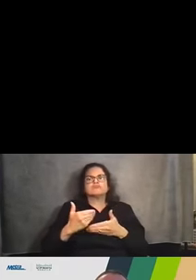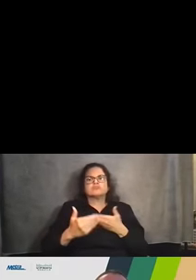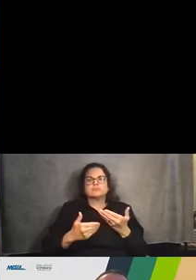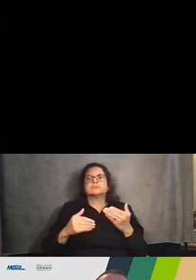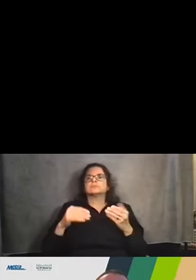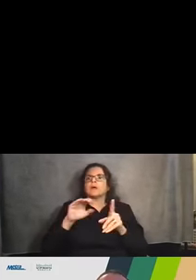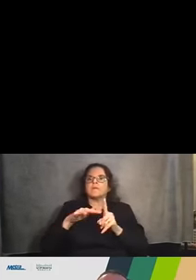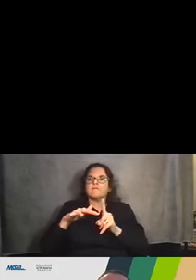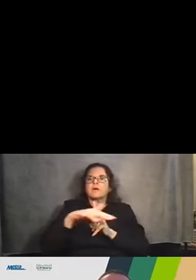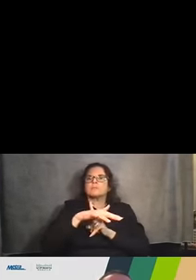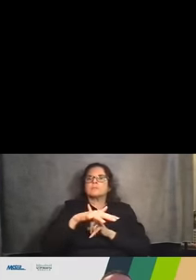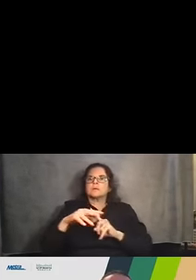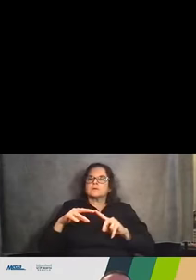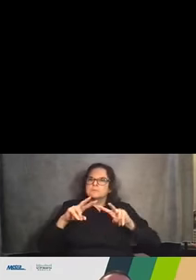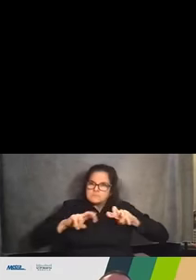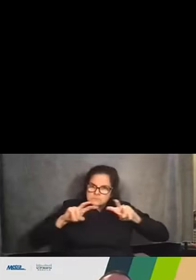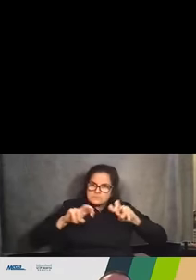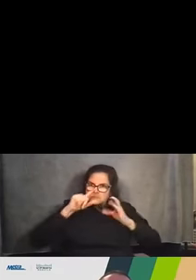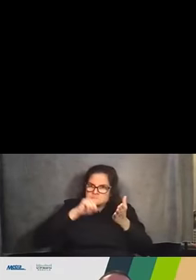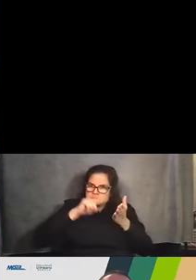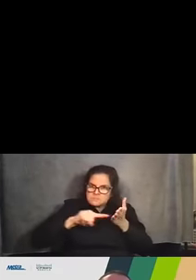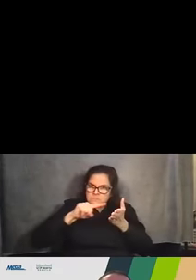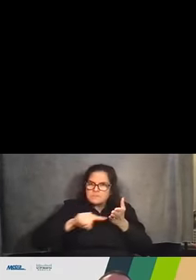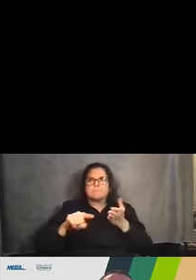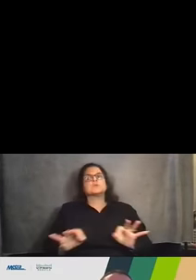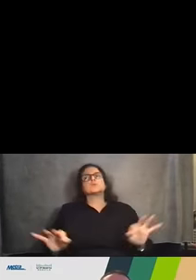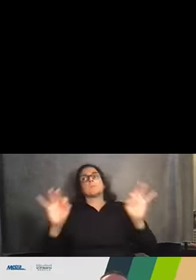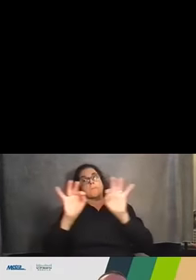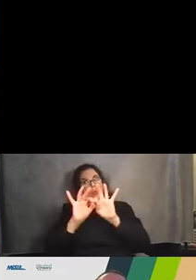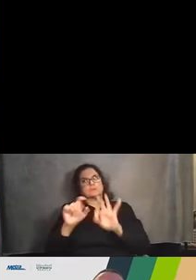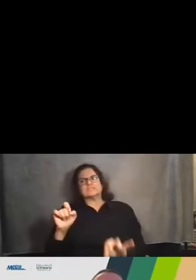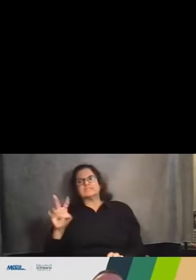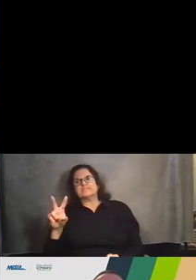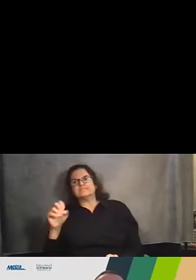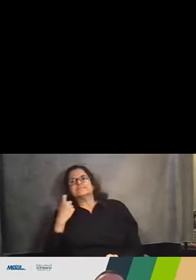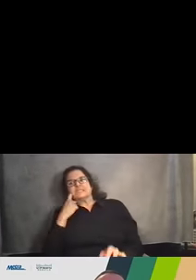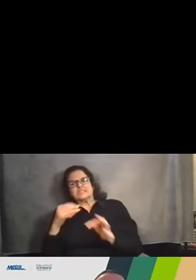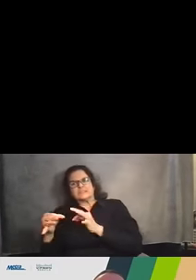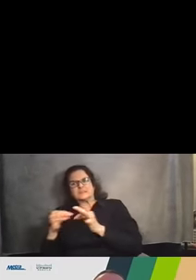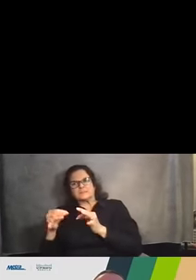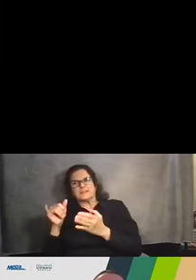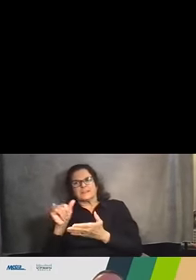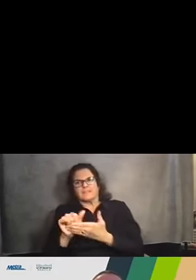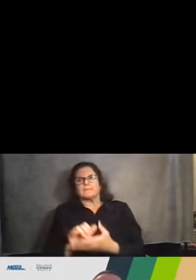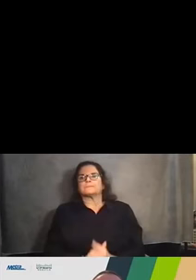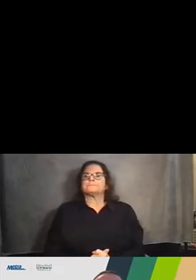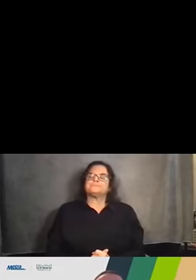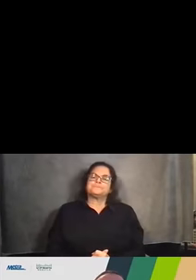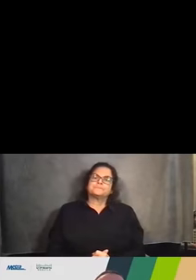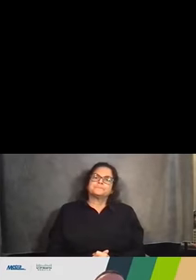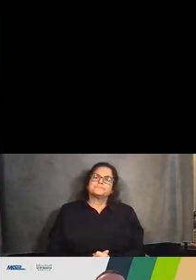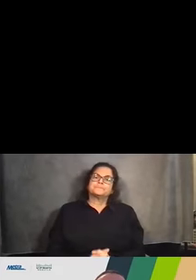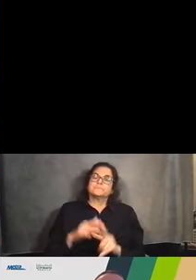review and analysis period Steve described earlier. As part of that environmental review period,